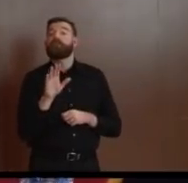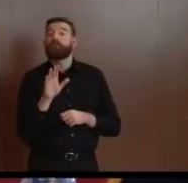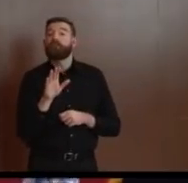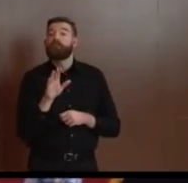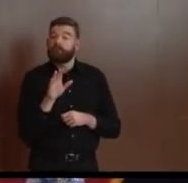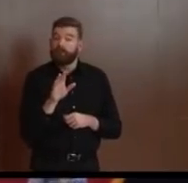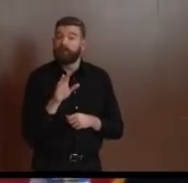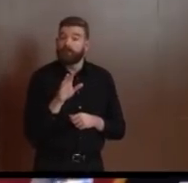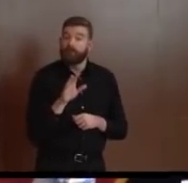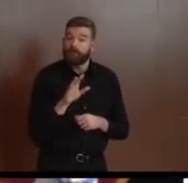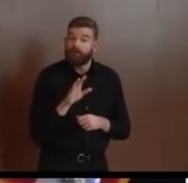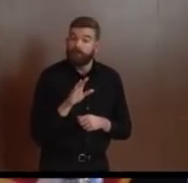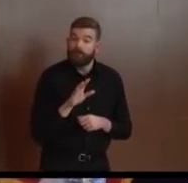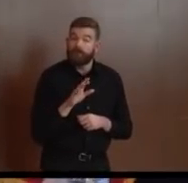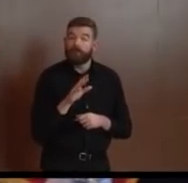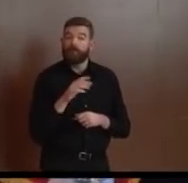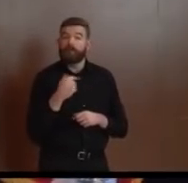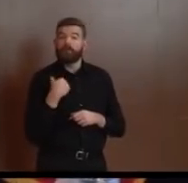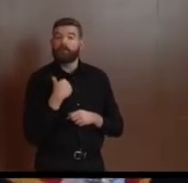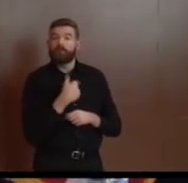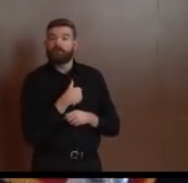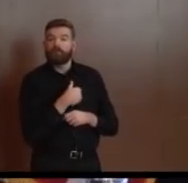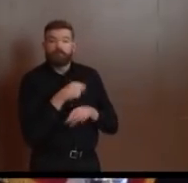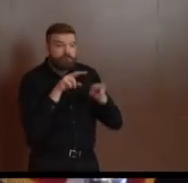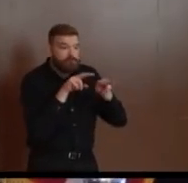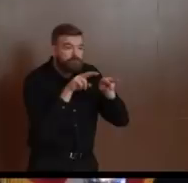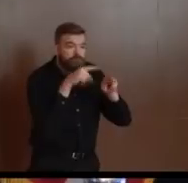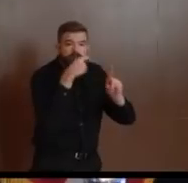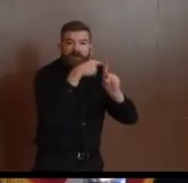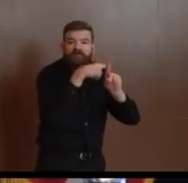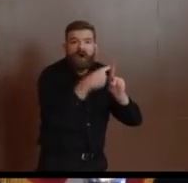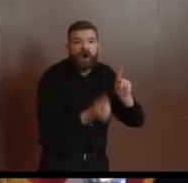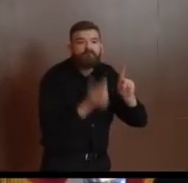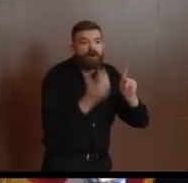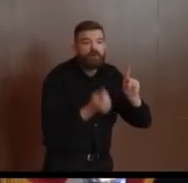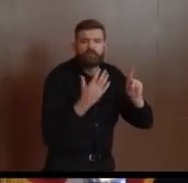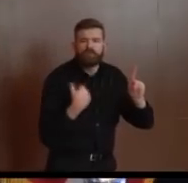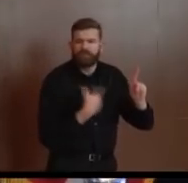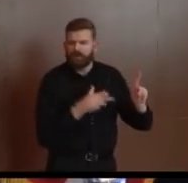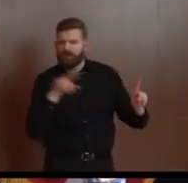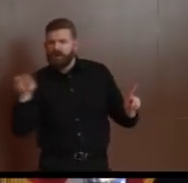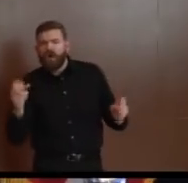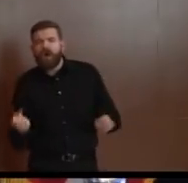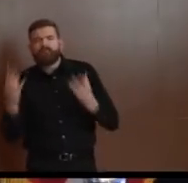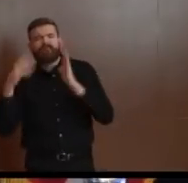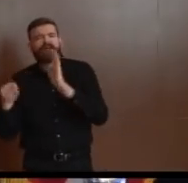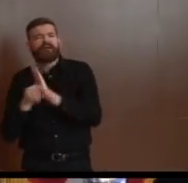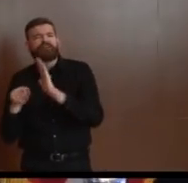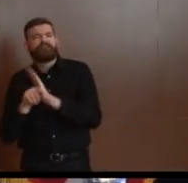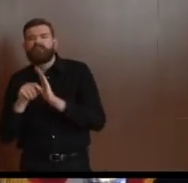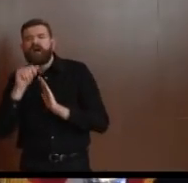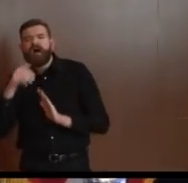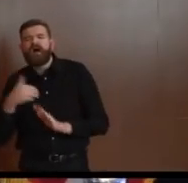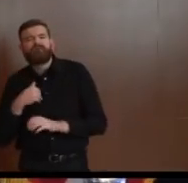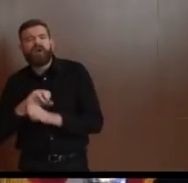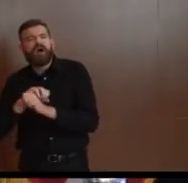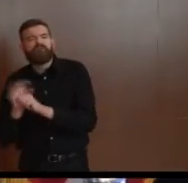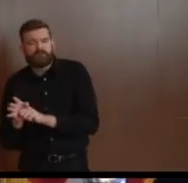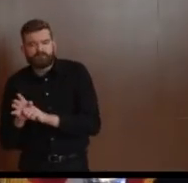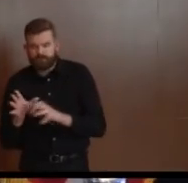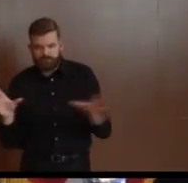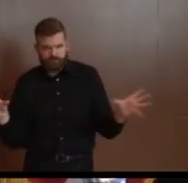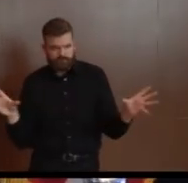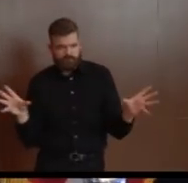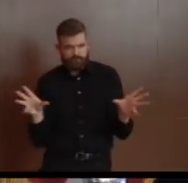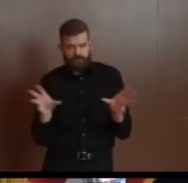is not just good for our ability to manage this this challenge. But that gives, I think, folks, you know, in our job